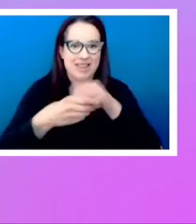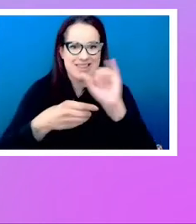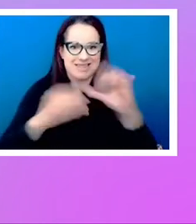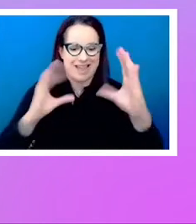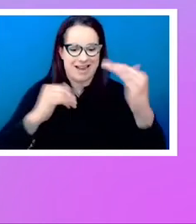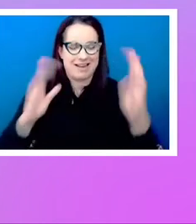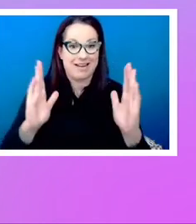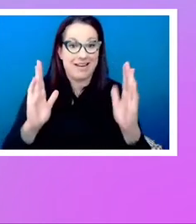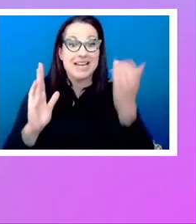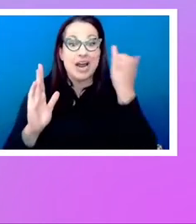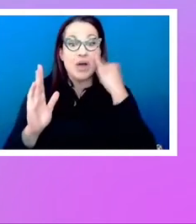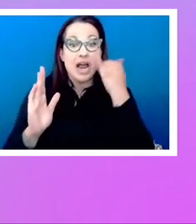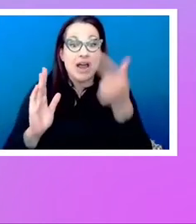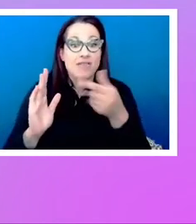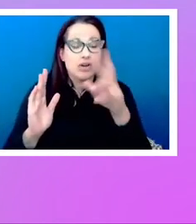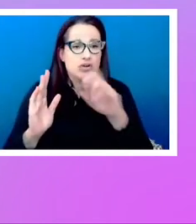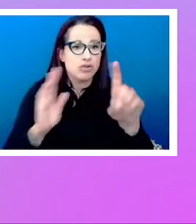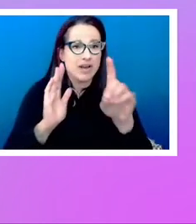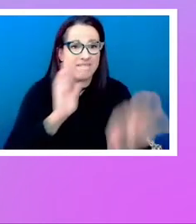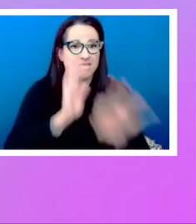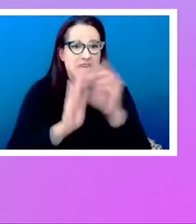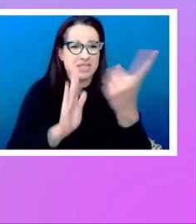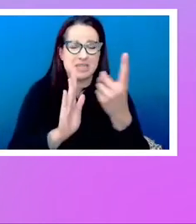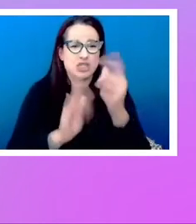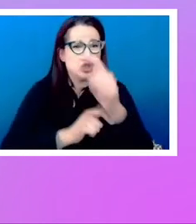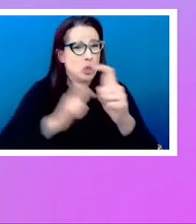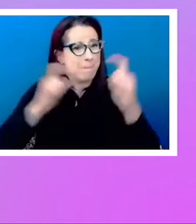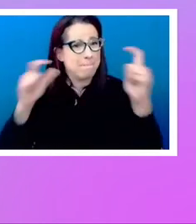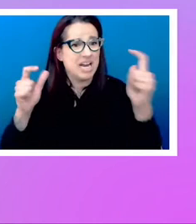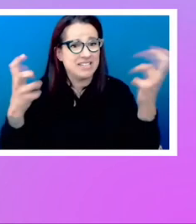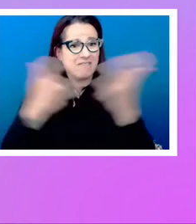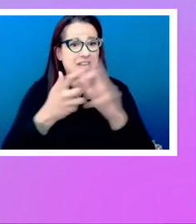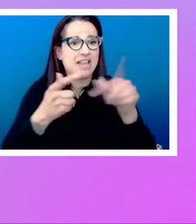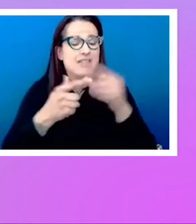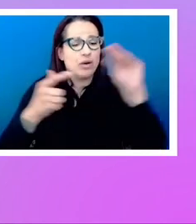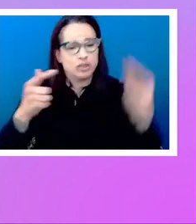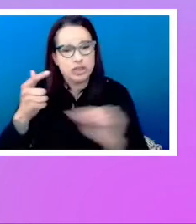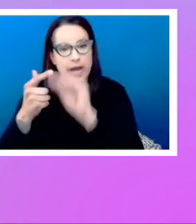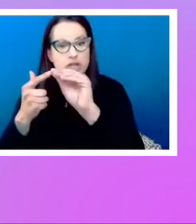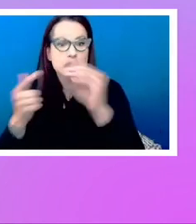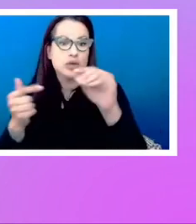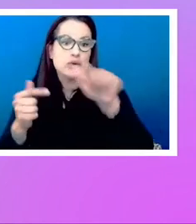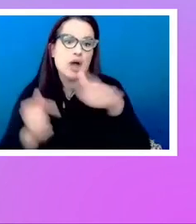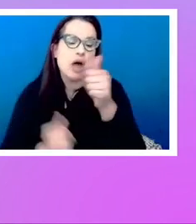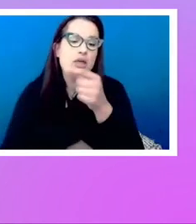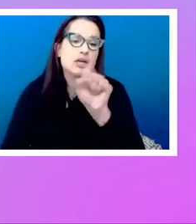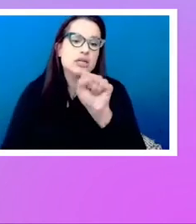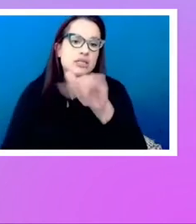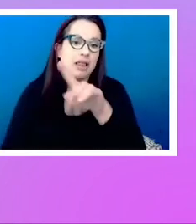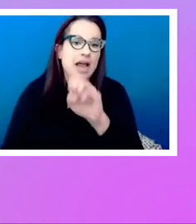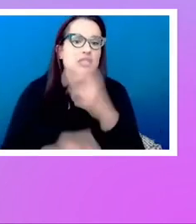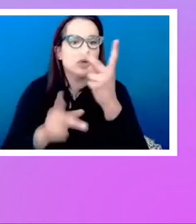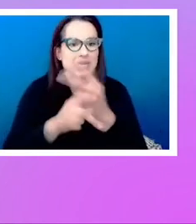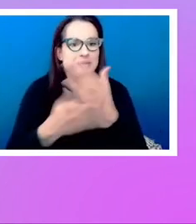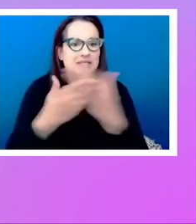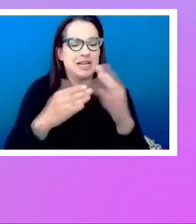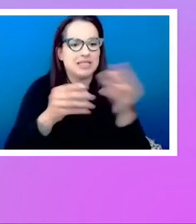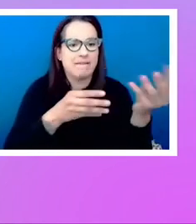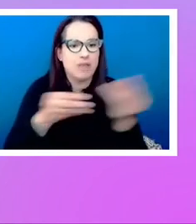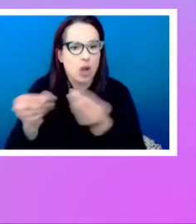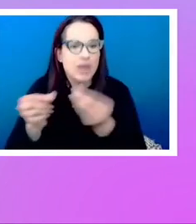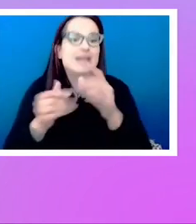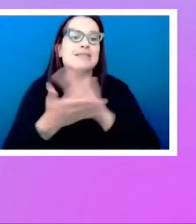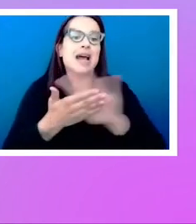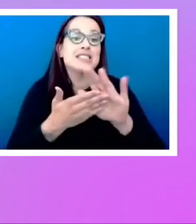across something that's too big to fit, it will move it onto the next line. So it keeps things nicely in source order for us. Unless